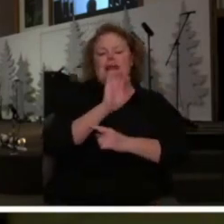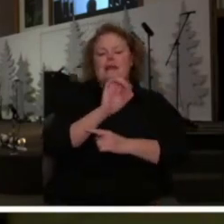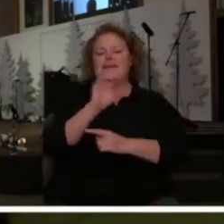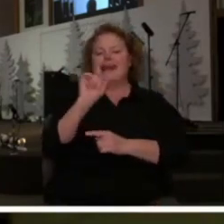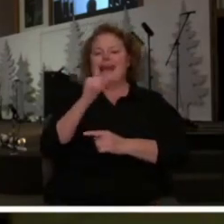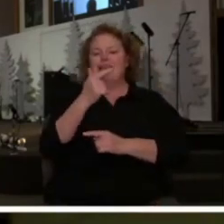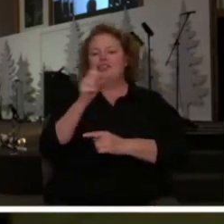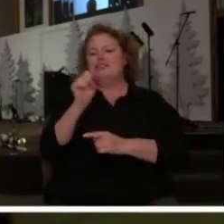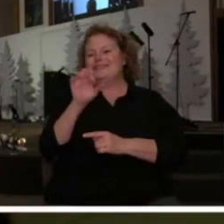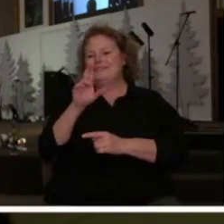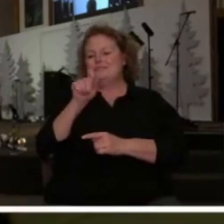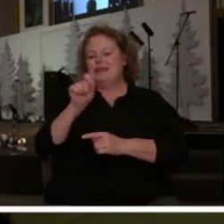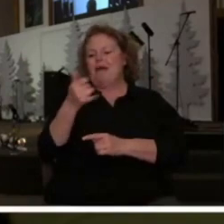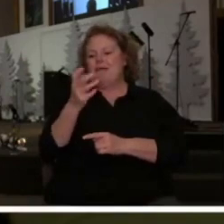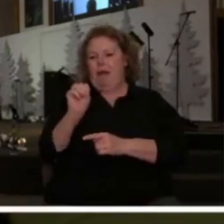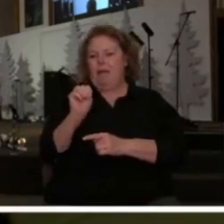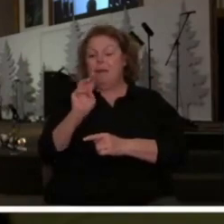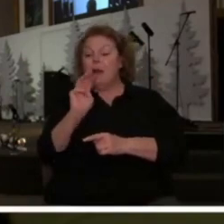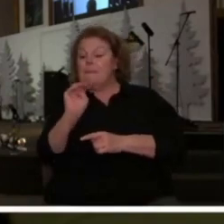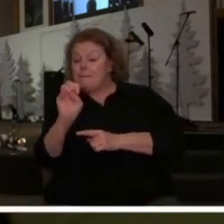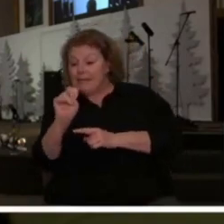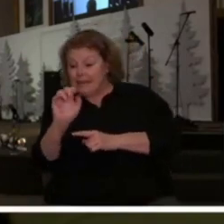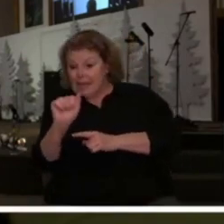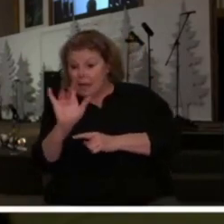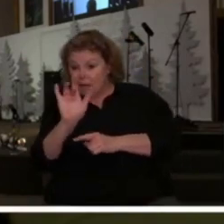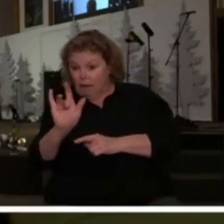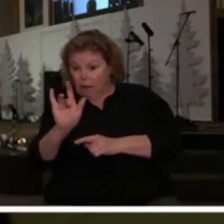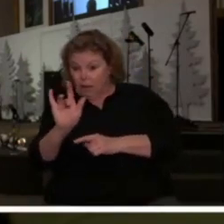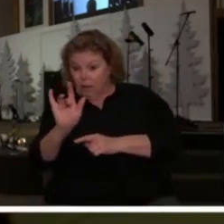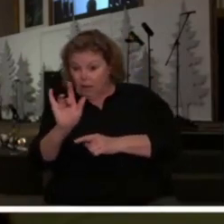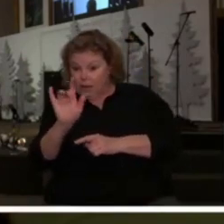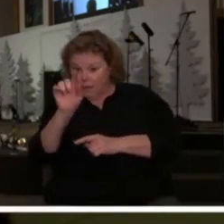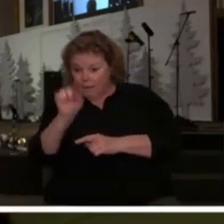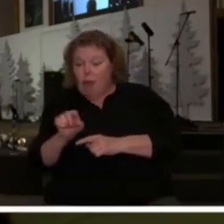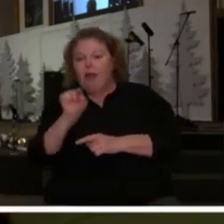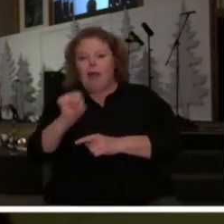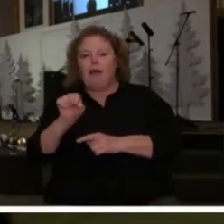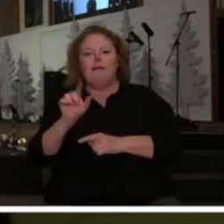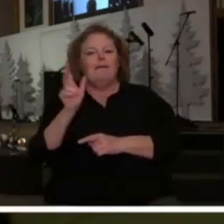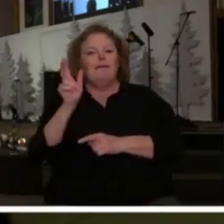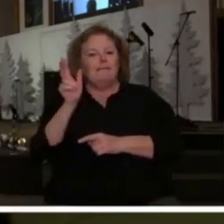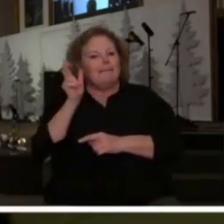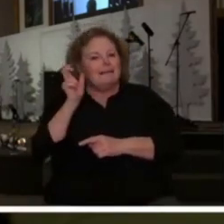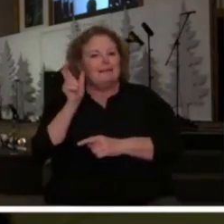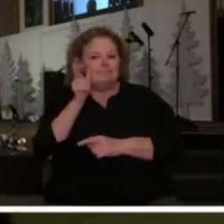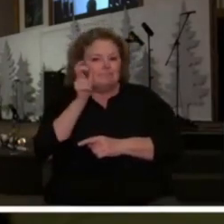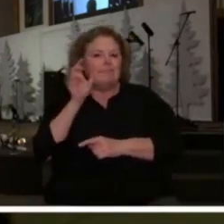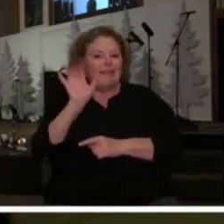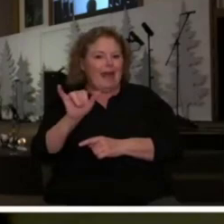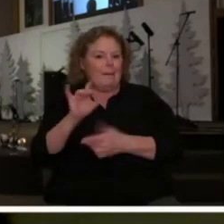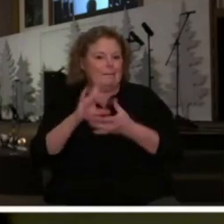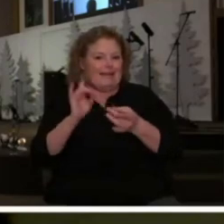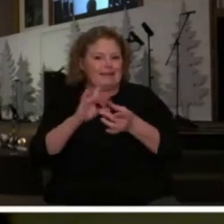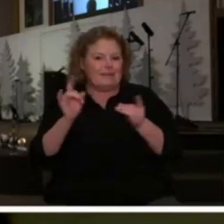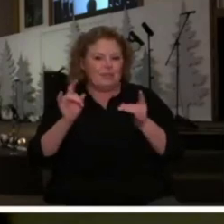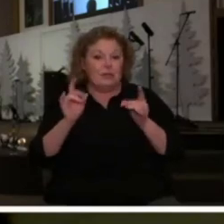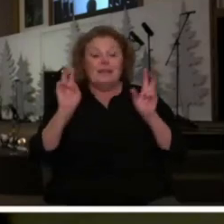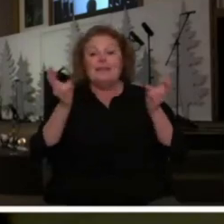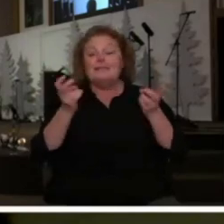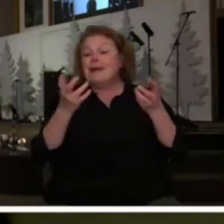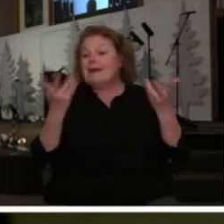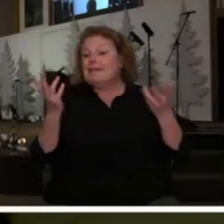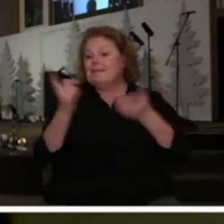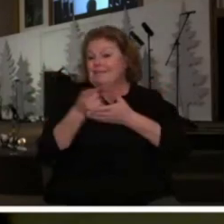graceagsyracuse.com, click on the media icon, and would you please listen or watch that message? Because the title of it was, Lord,